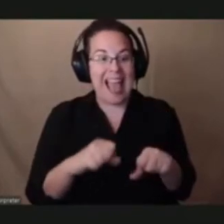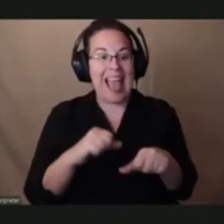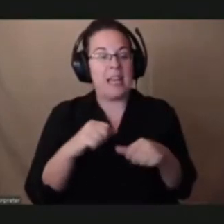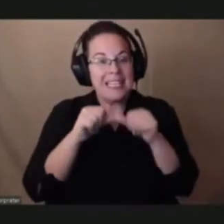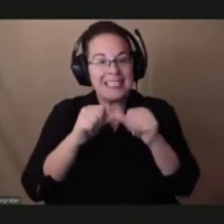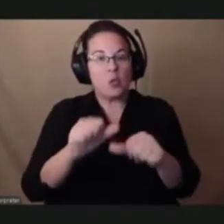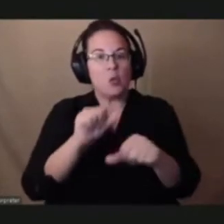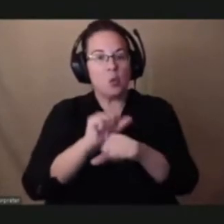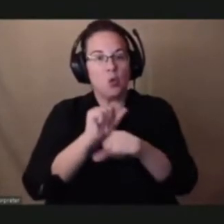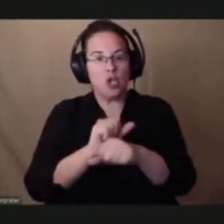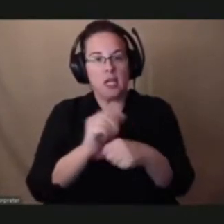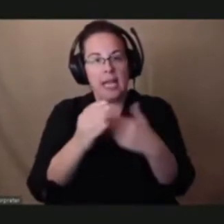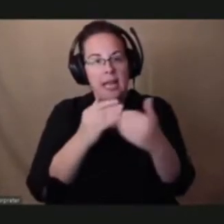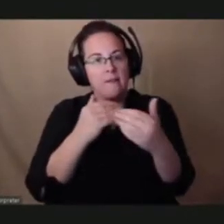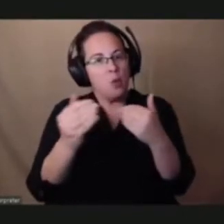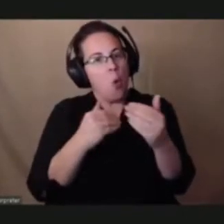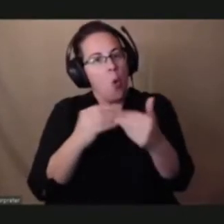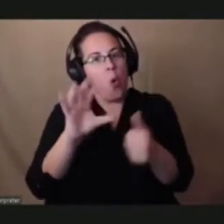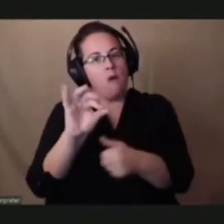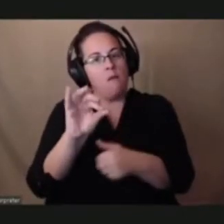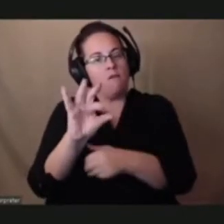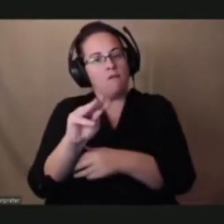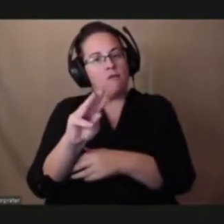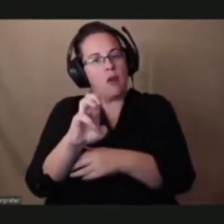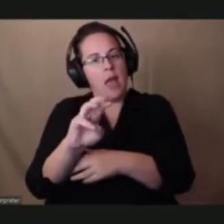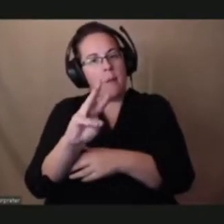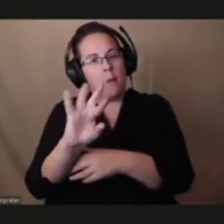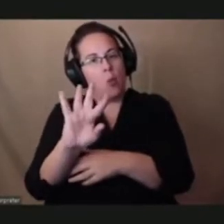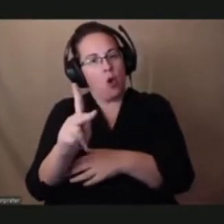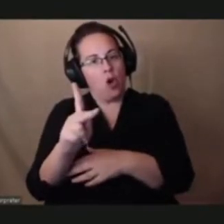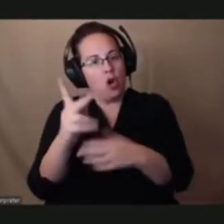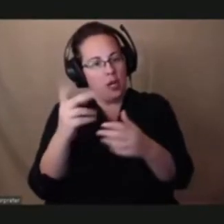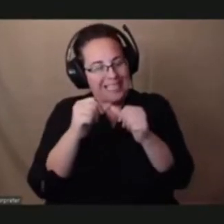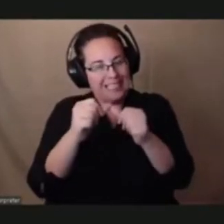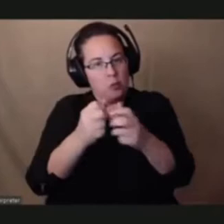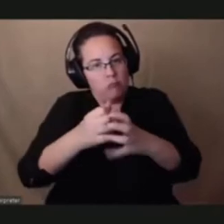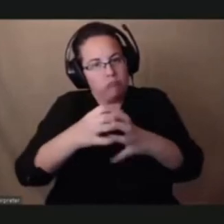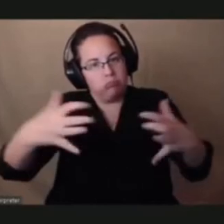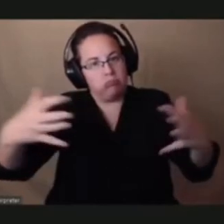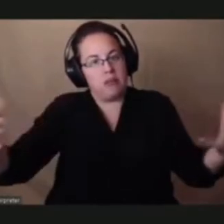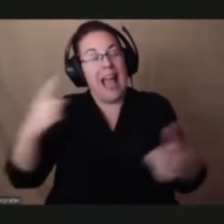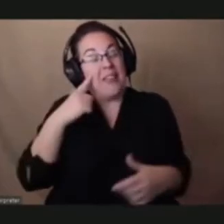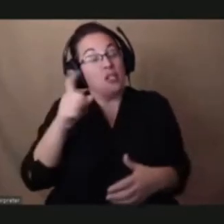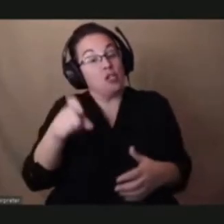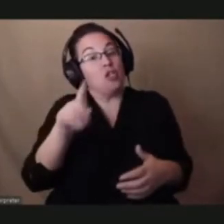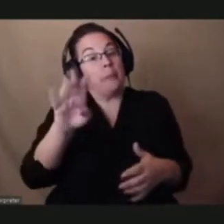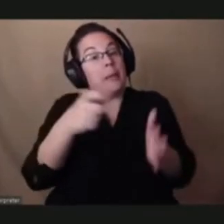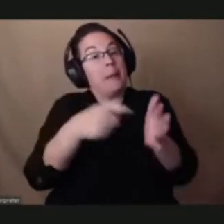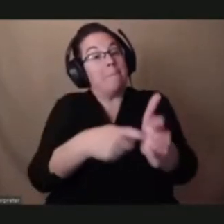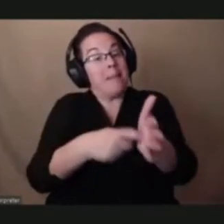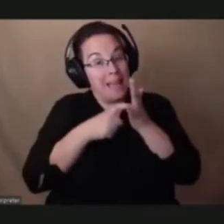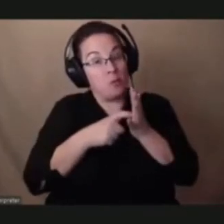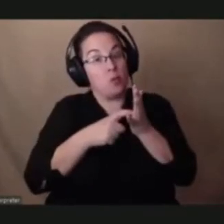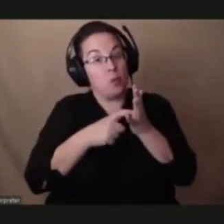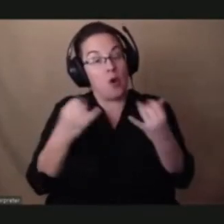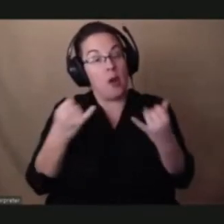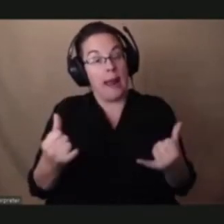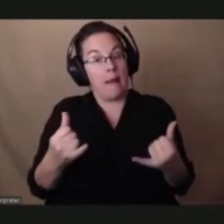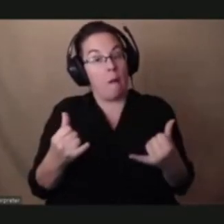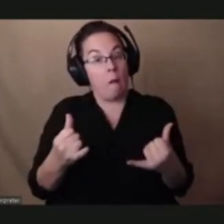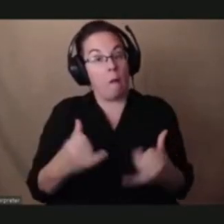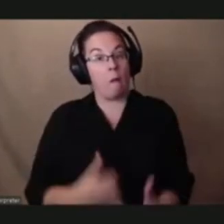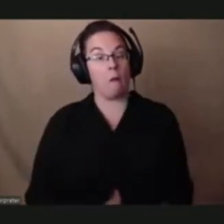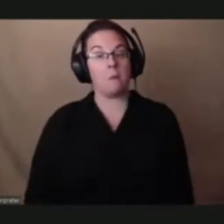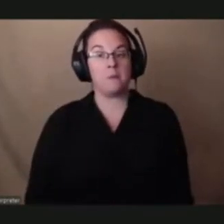the framework should be mandatory for wireless carriers at this point. We have a number of years of experience with it. I think that